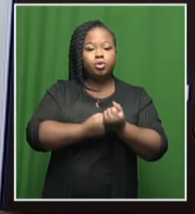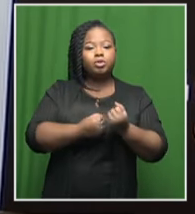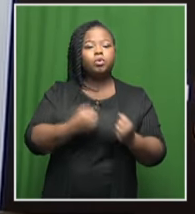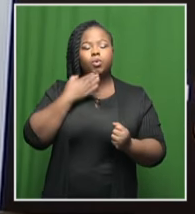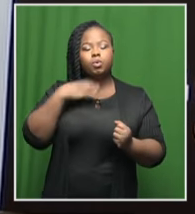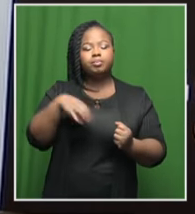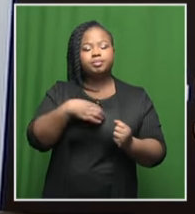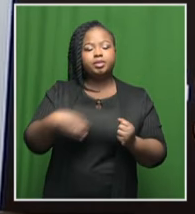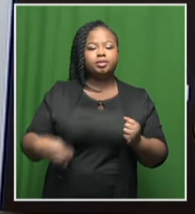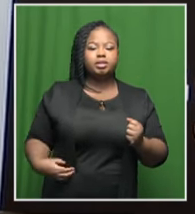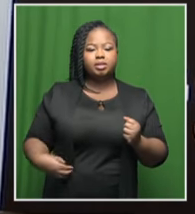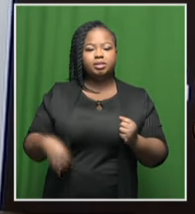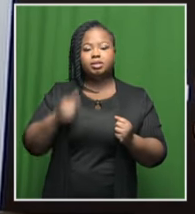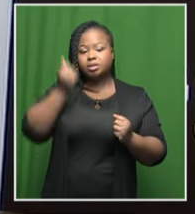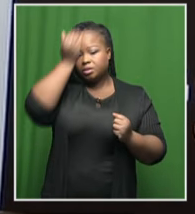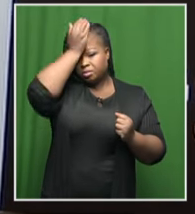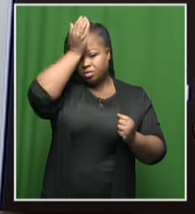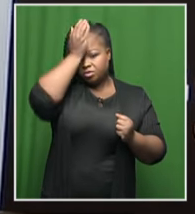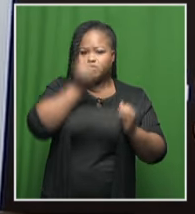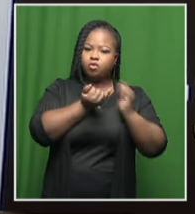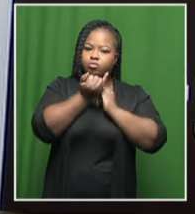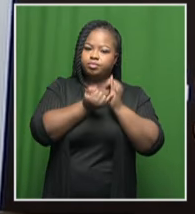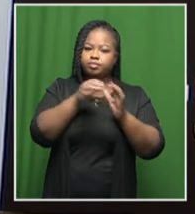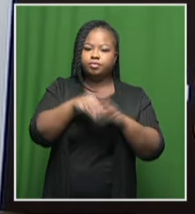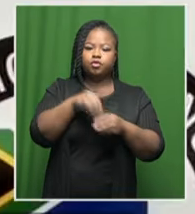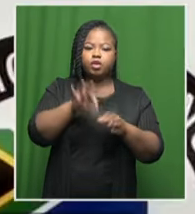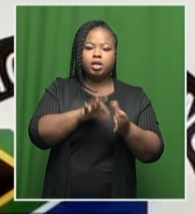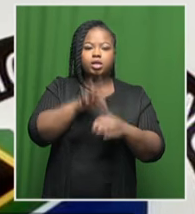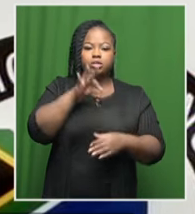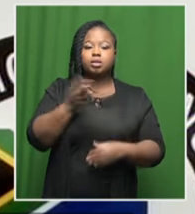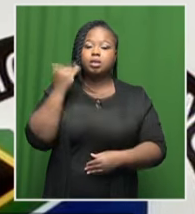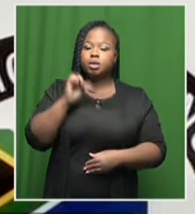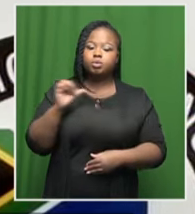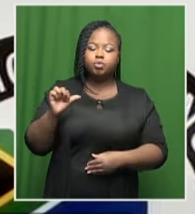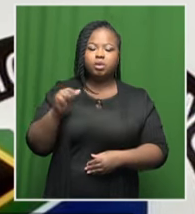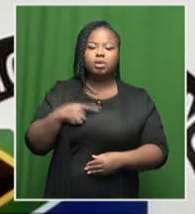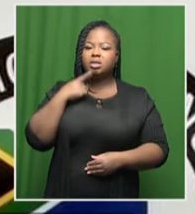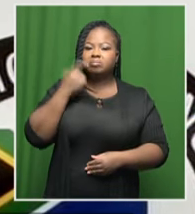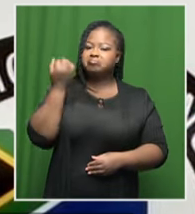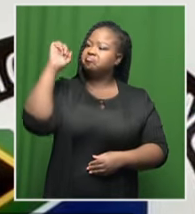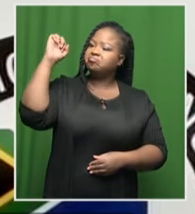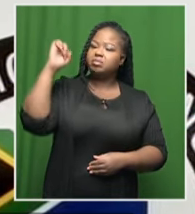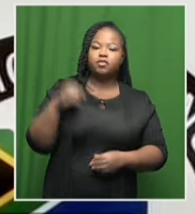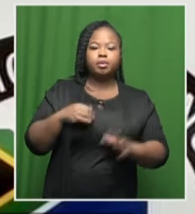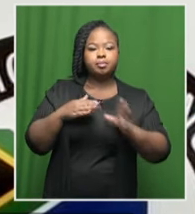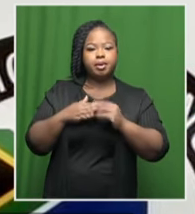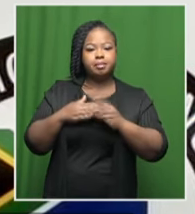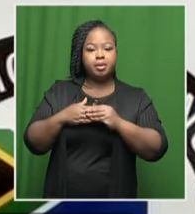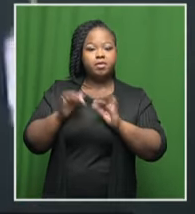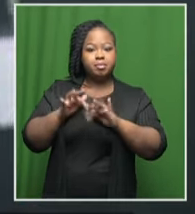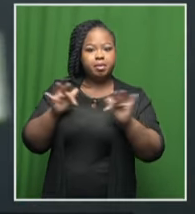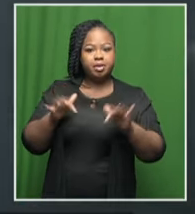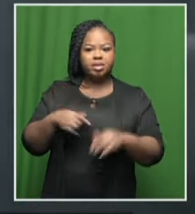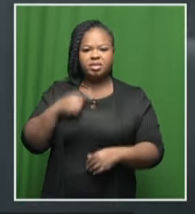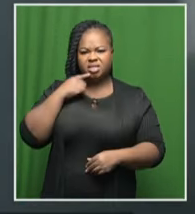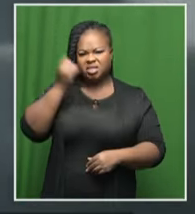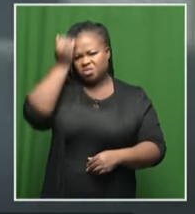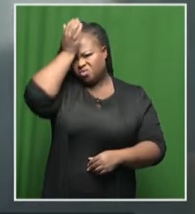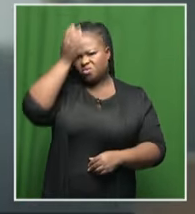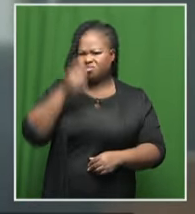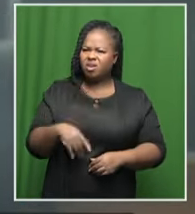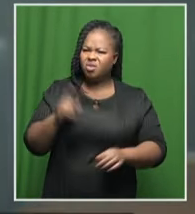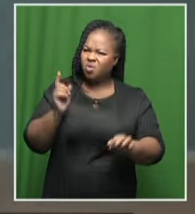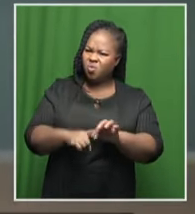Jacob Zuma, from contesting the May elections. Last week, the IEC upheld an objection by a member of the public that Zuma is